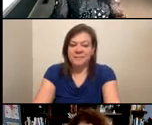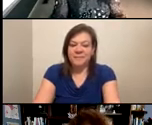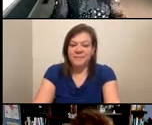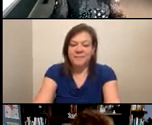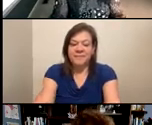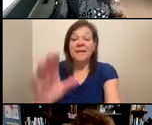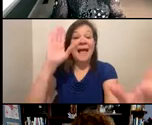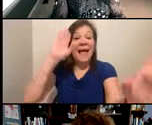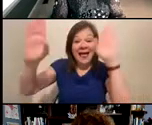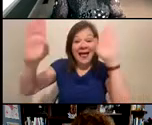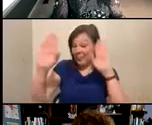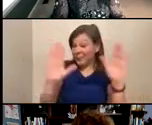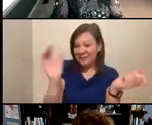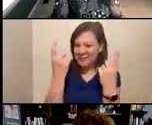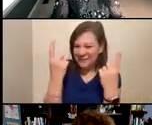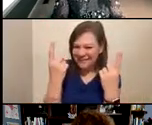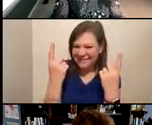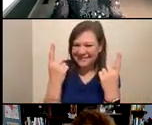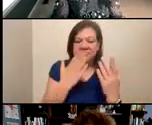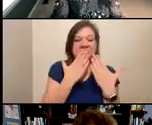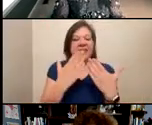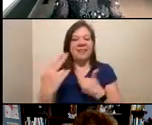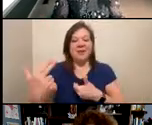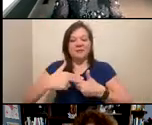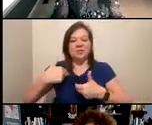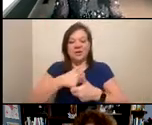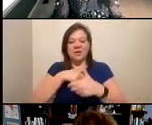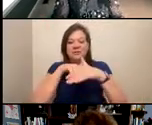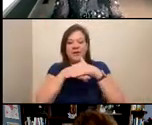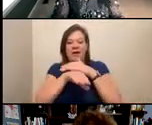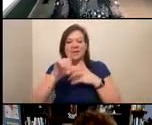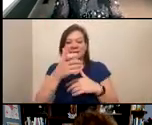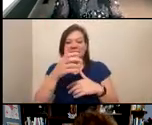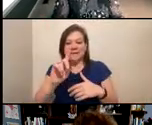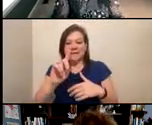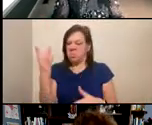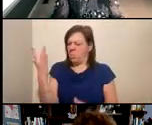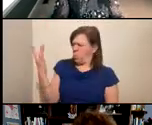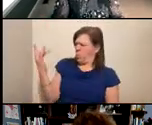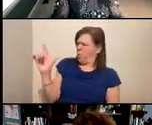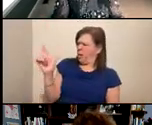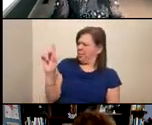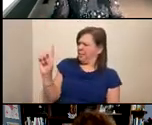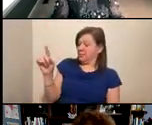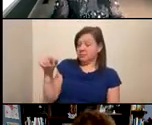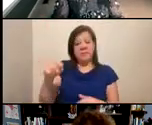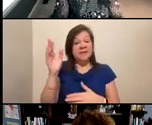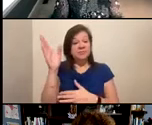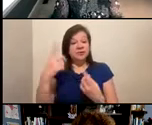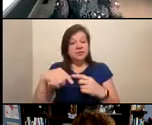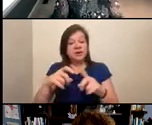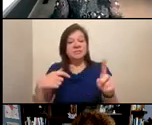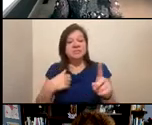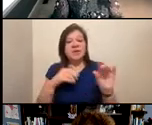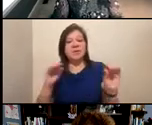Hello, everyone. Thank you for joining us for Access LEAD, Why LEAD? This presentation comes to you from the Office